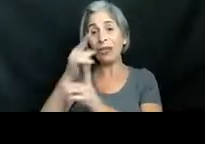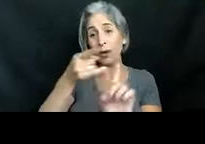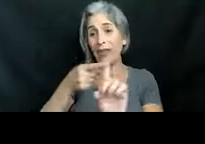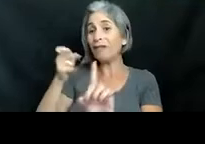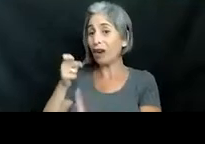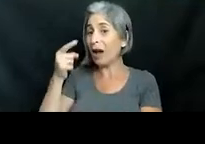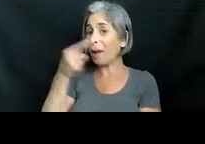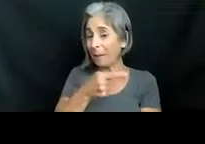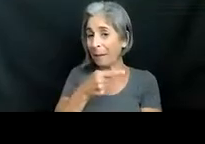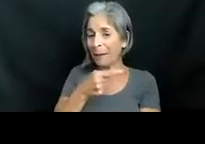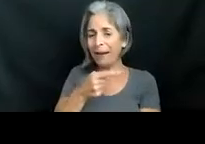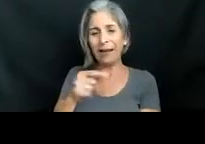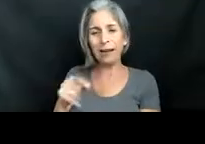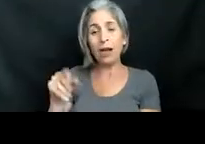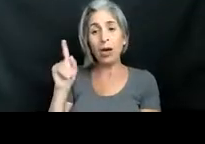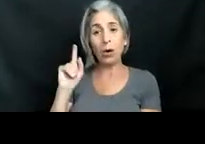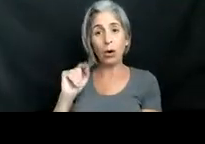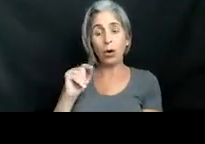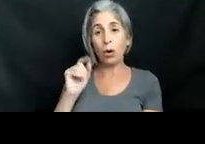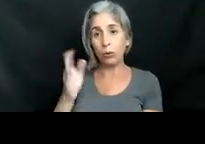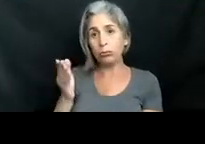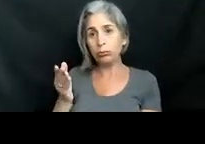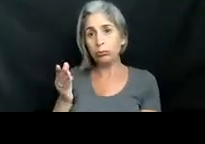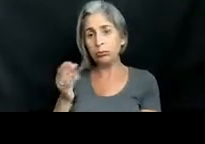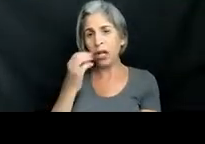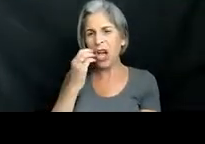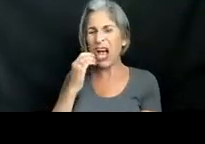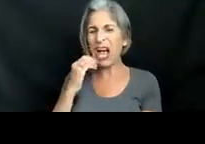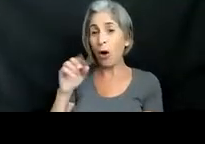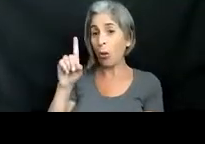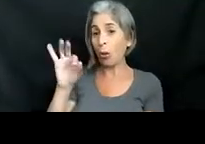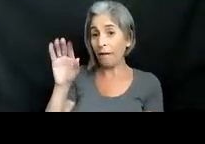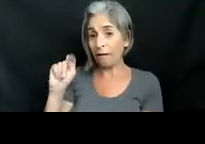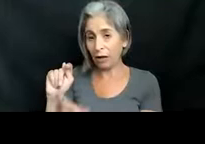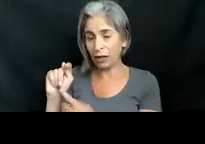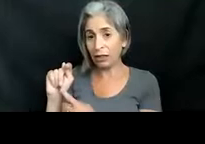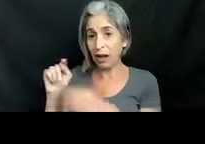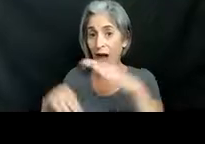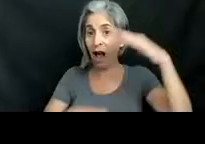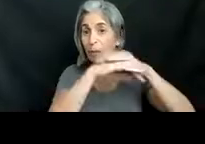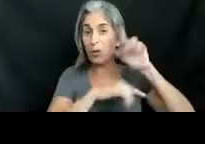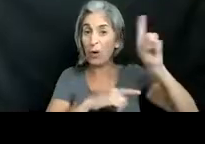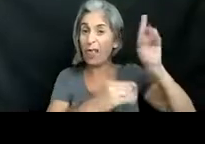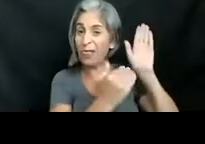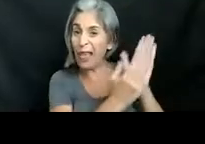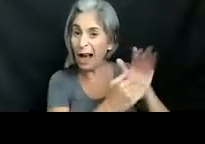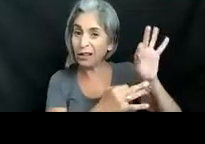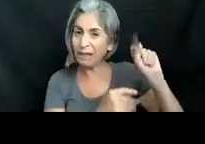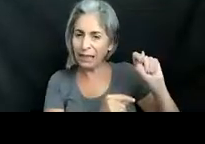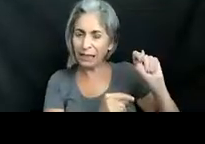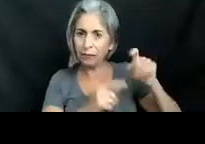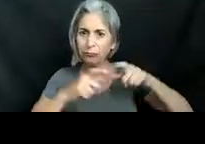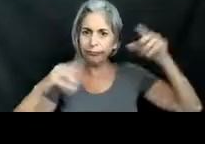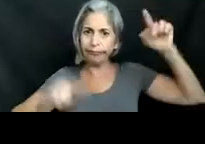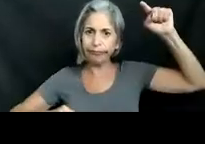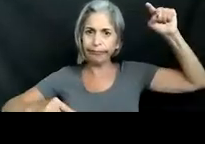actually found in depths from one foot which is crazy shallow for a fish to a thousand feet so they have extremely varied environments